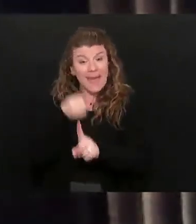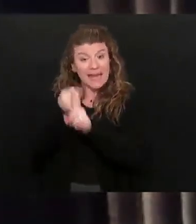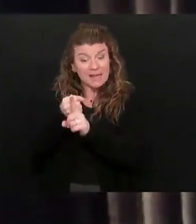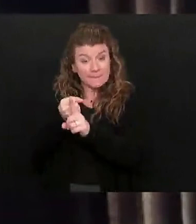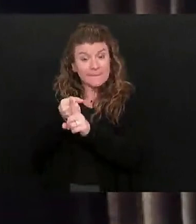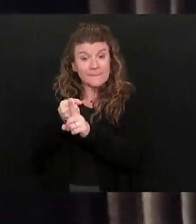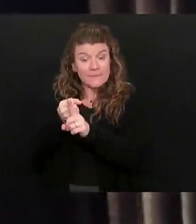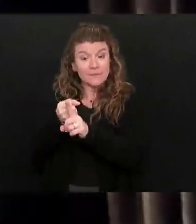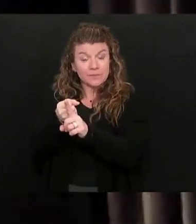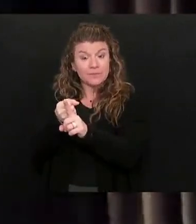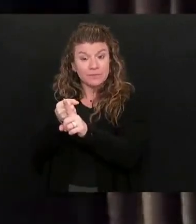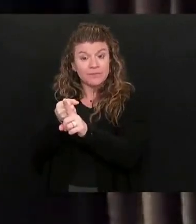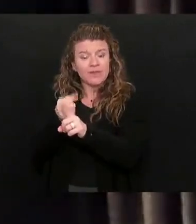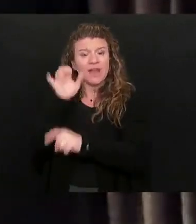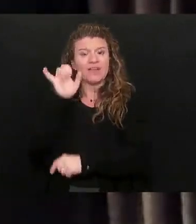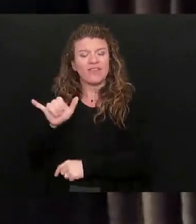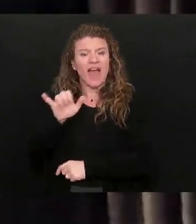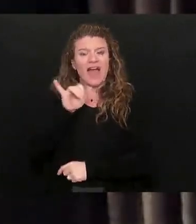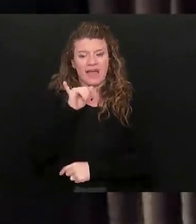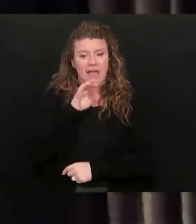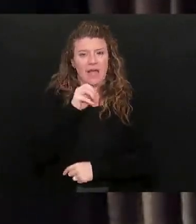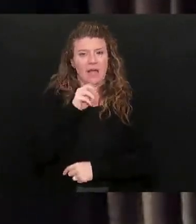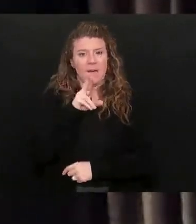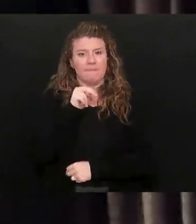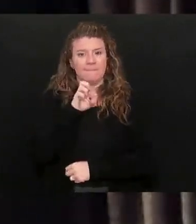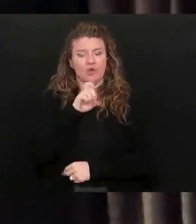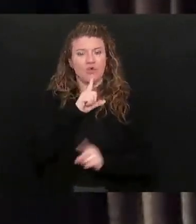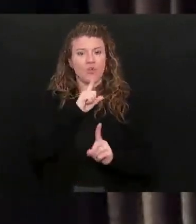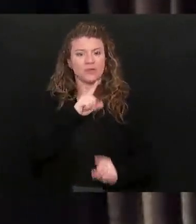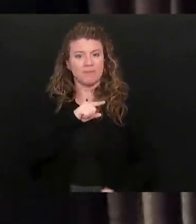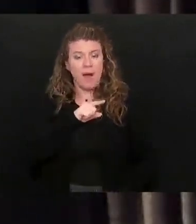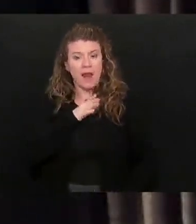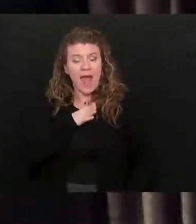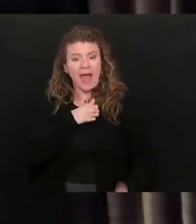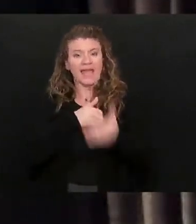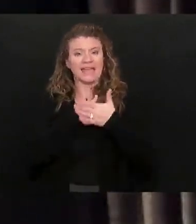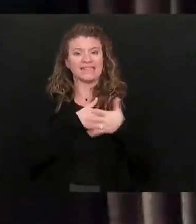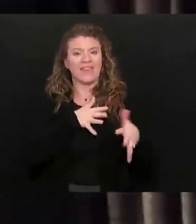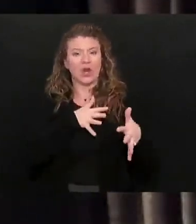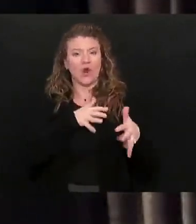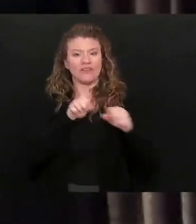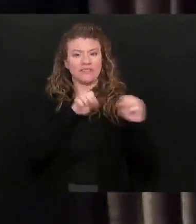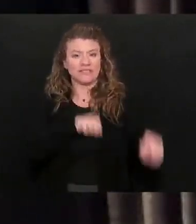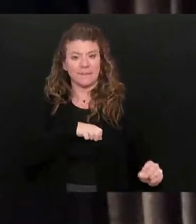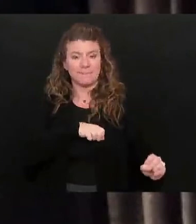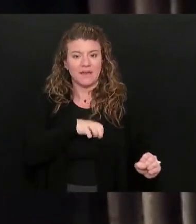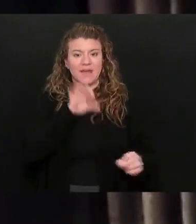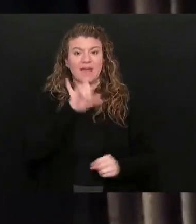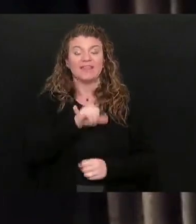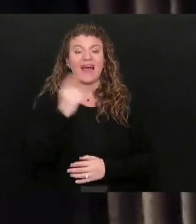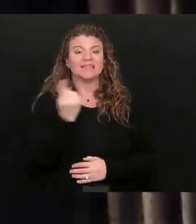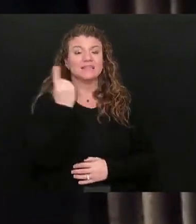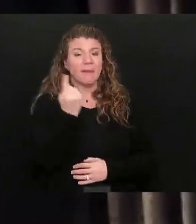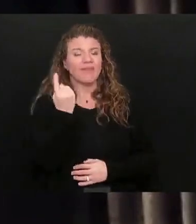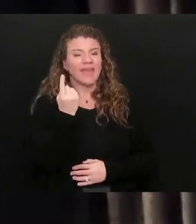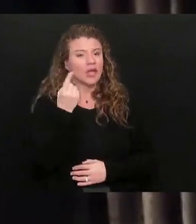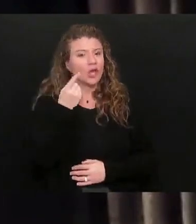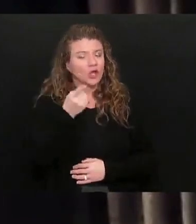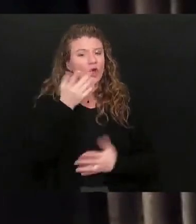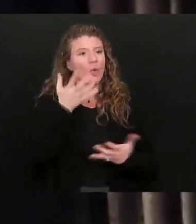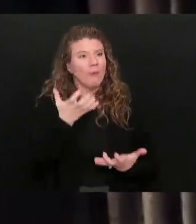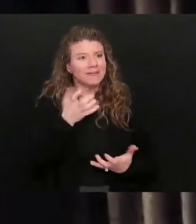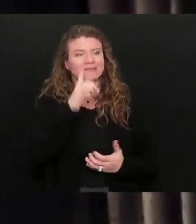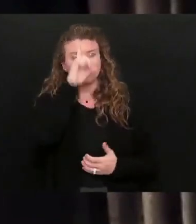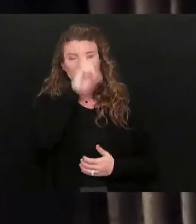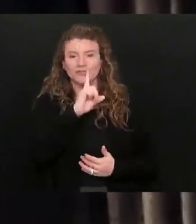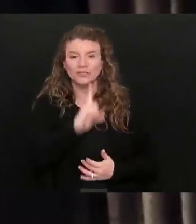immune response against part of the nervous system, that's something that you definitely want to talk to